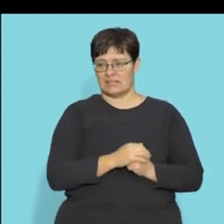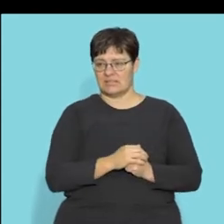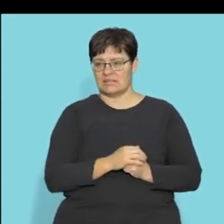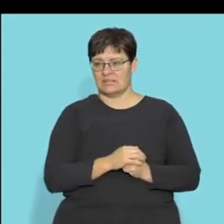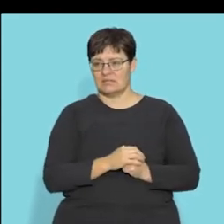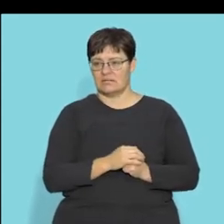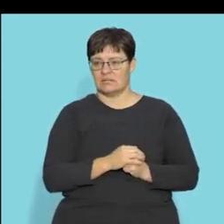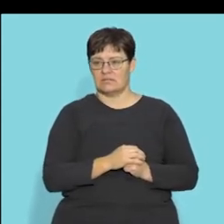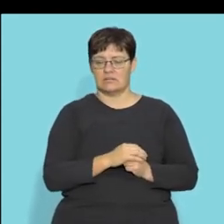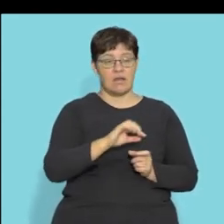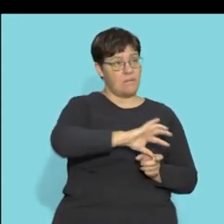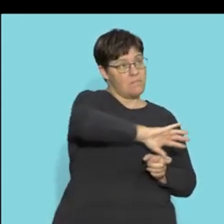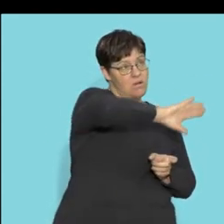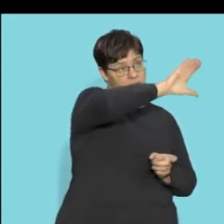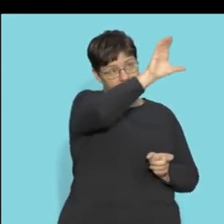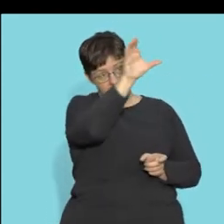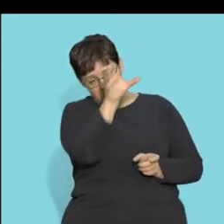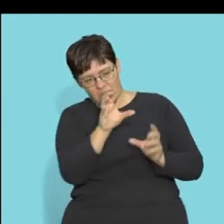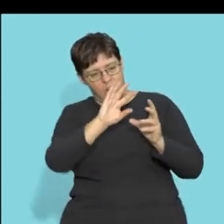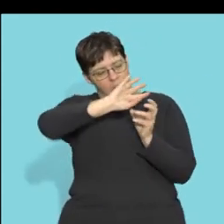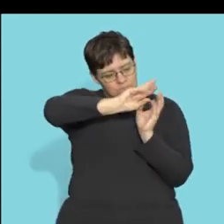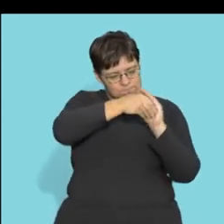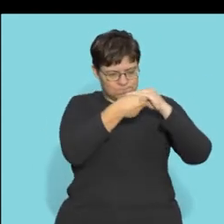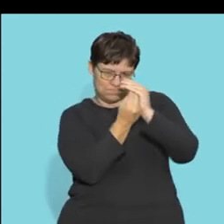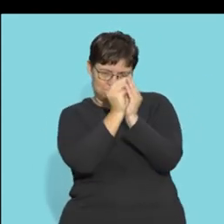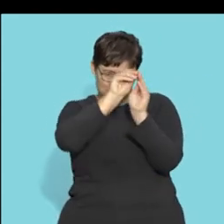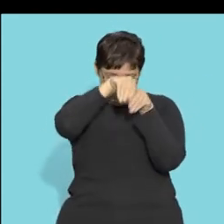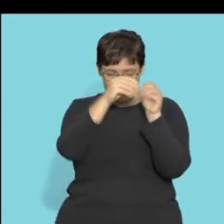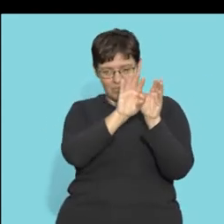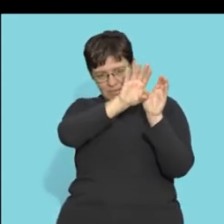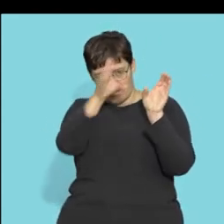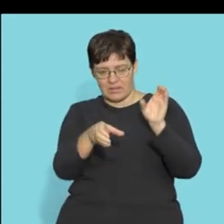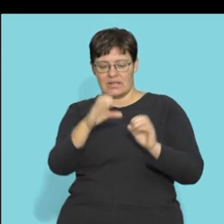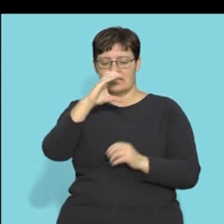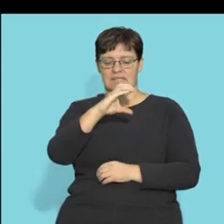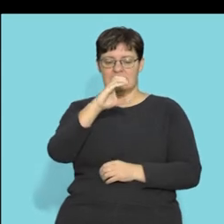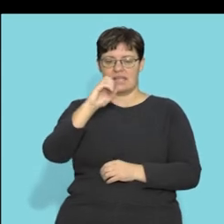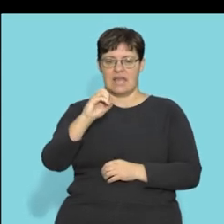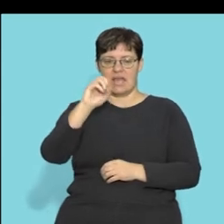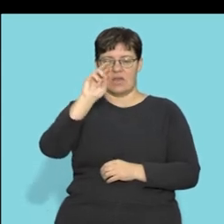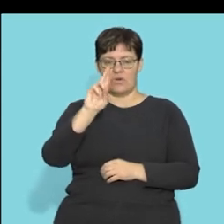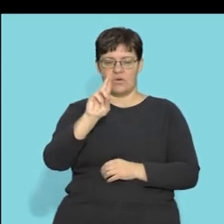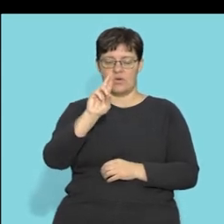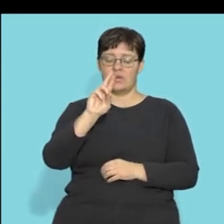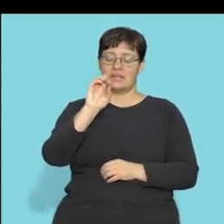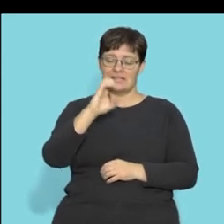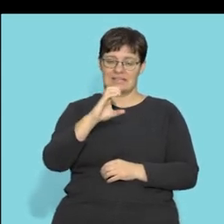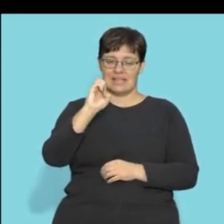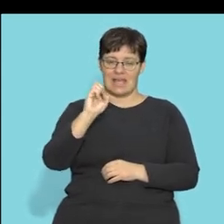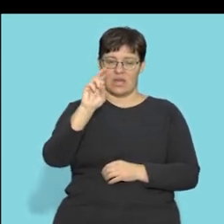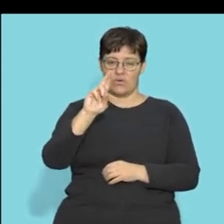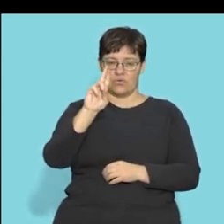now you'll see there is a big part that folded part that will be your cerebrum and we'll